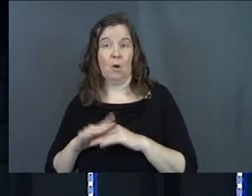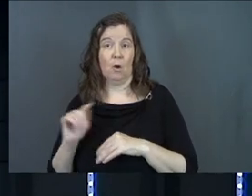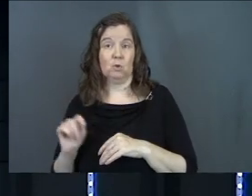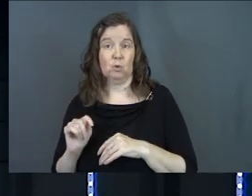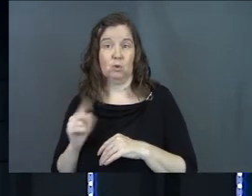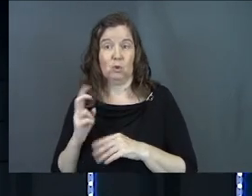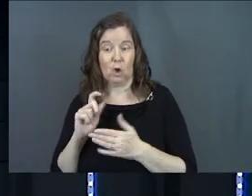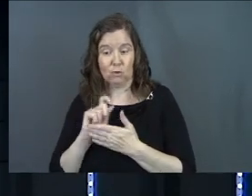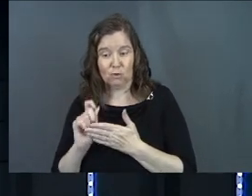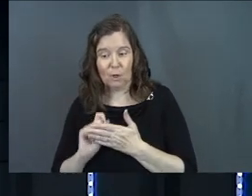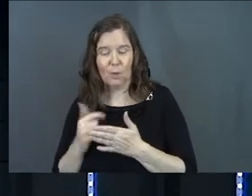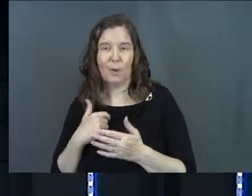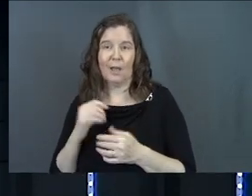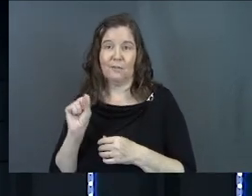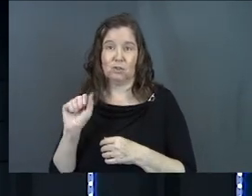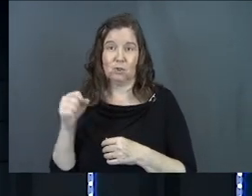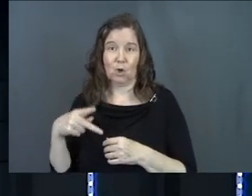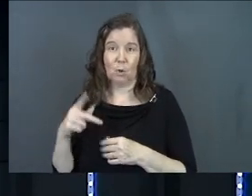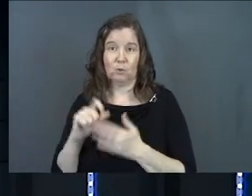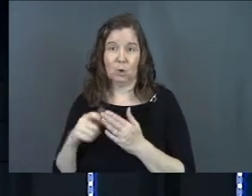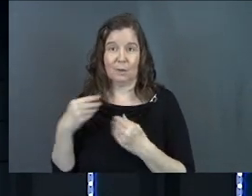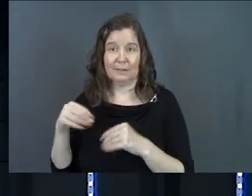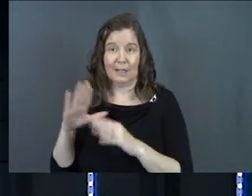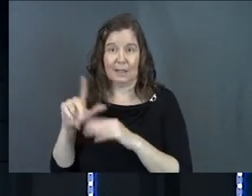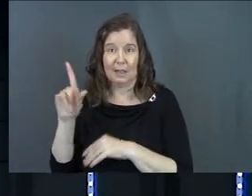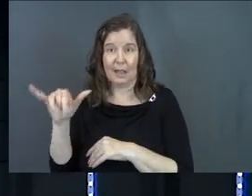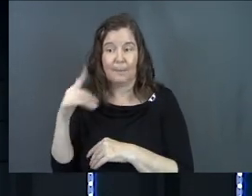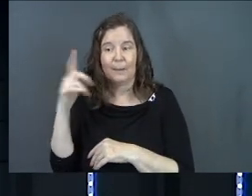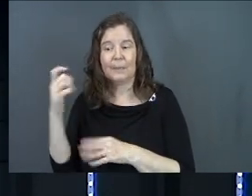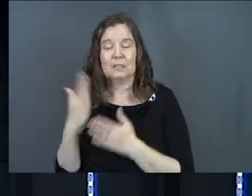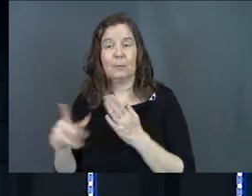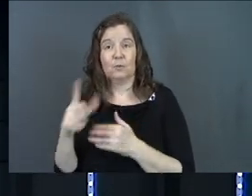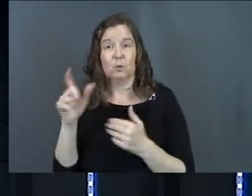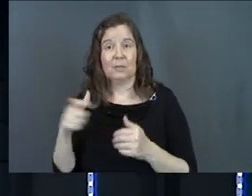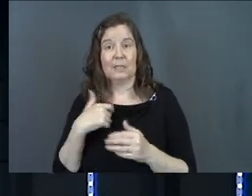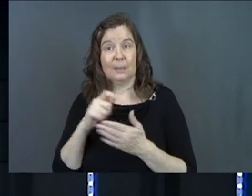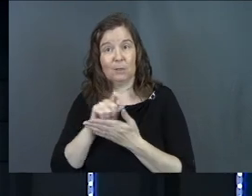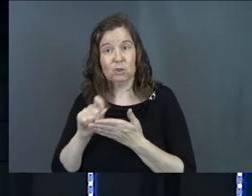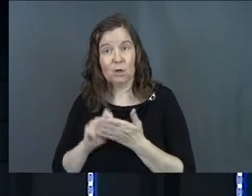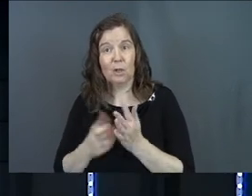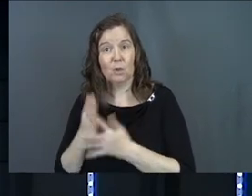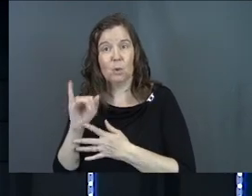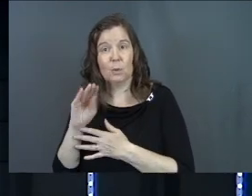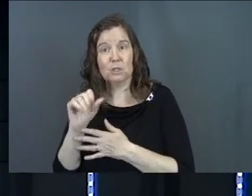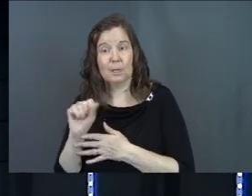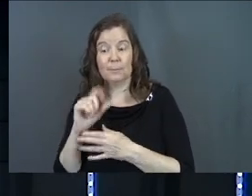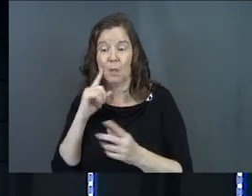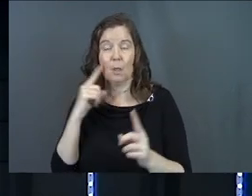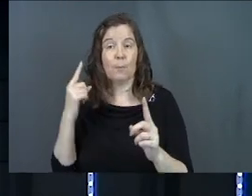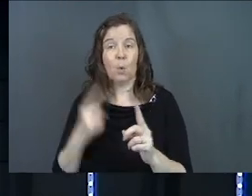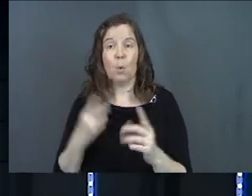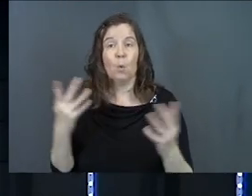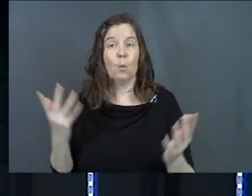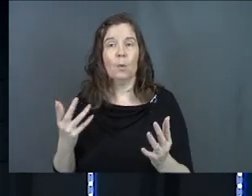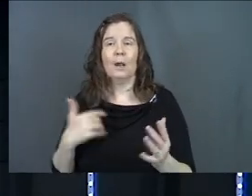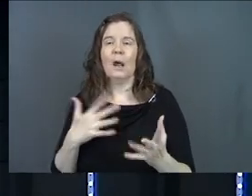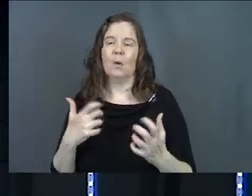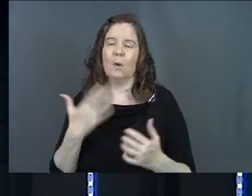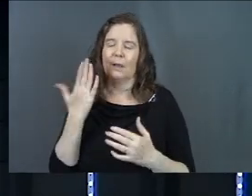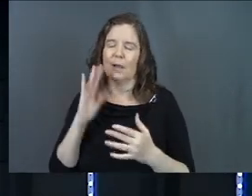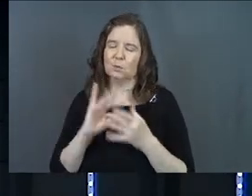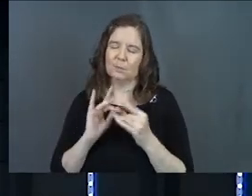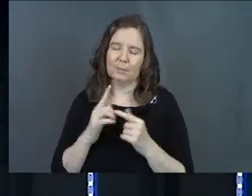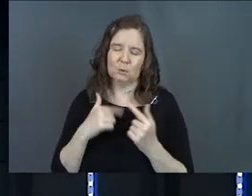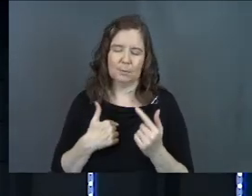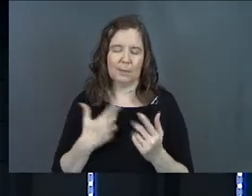Tuesday, you're journaling, right? We got soap journals out for sale in the lobby because some of you guys need to be journaling through James. And the whole point in journaling is that I just want